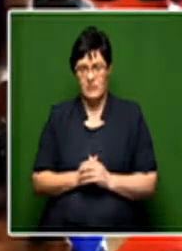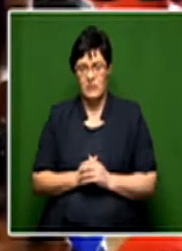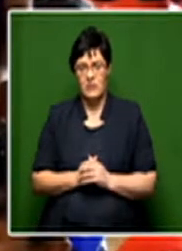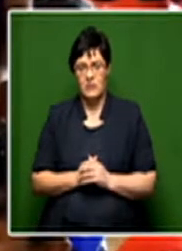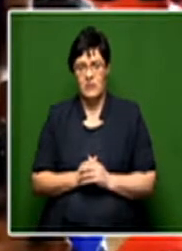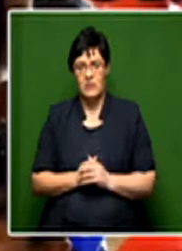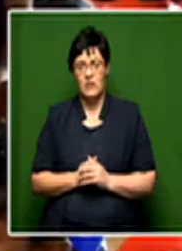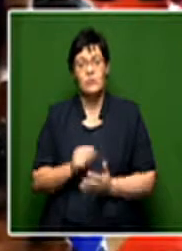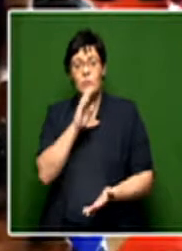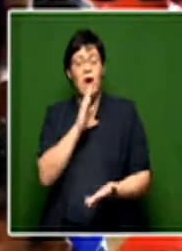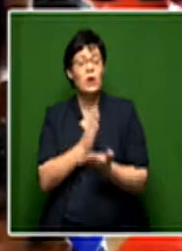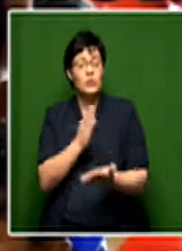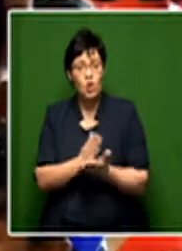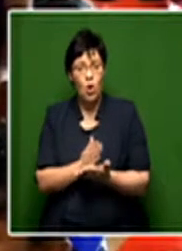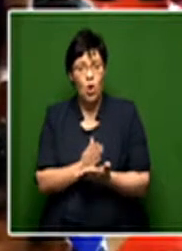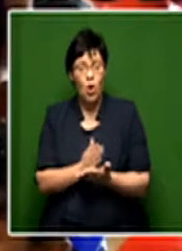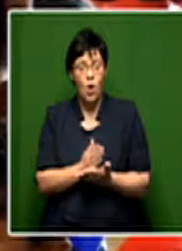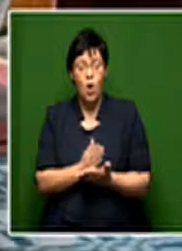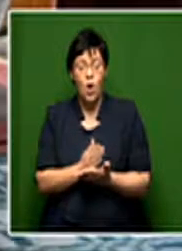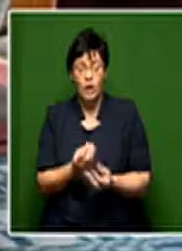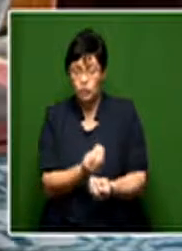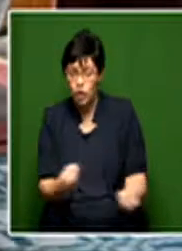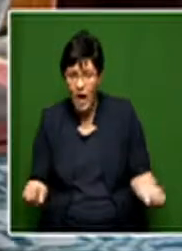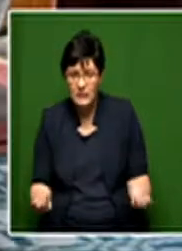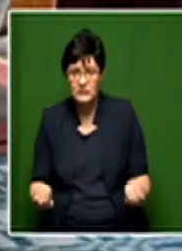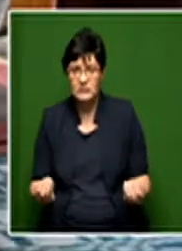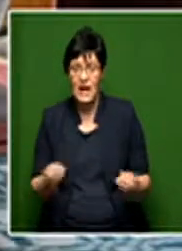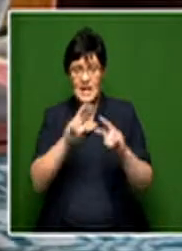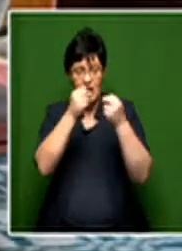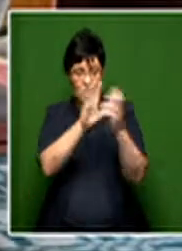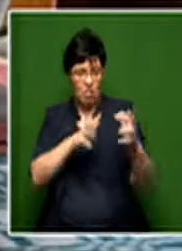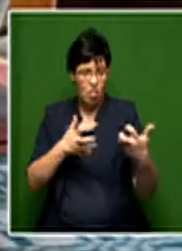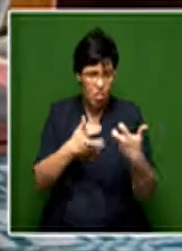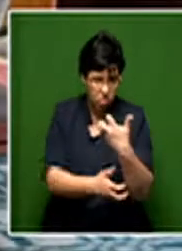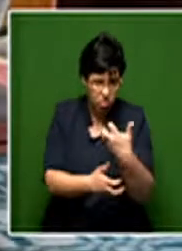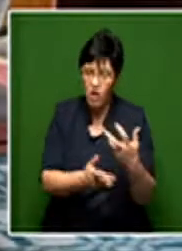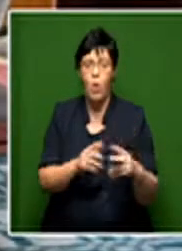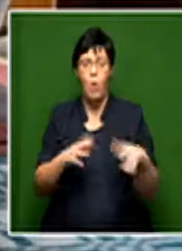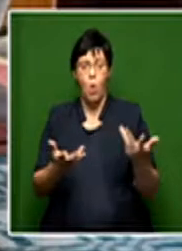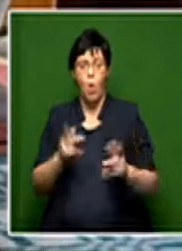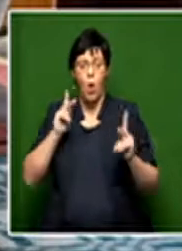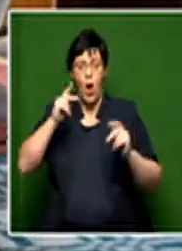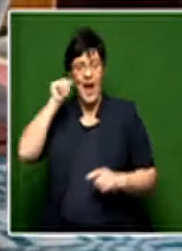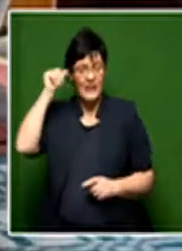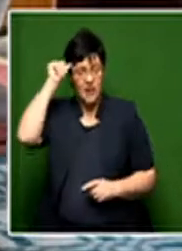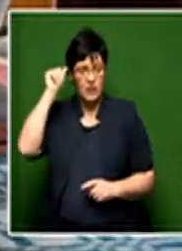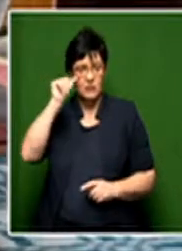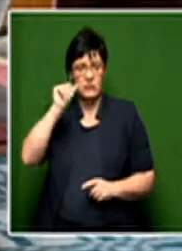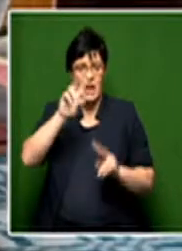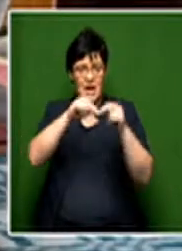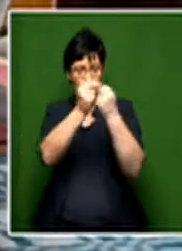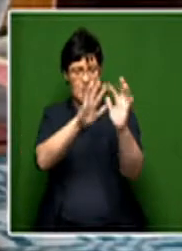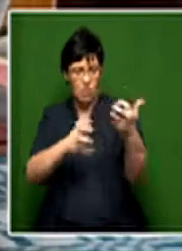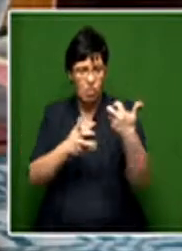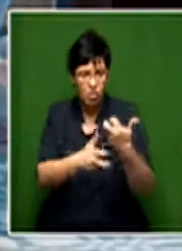child is left to be stateless, no adult is left to be stateless. Because being stateless, it